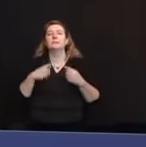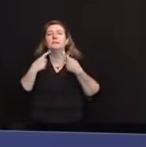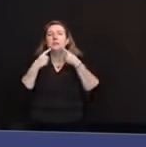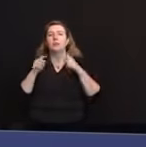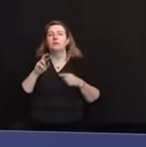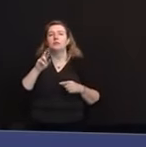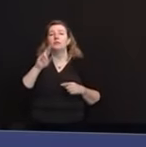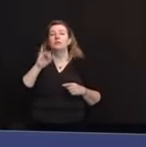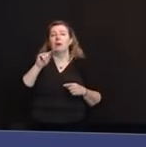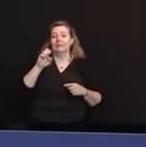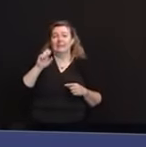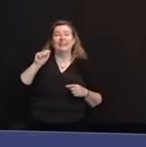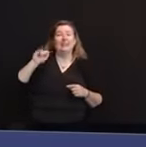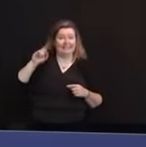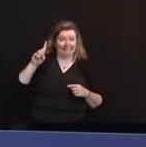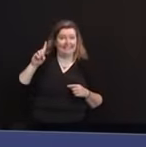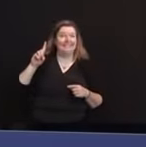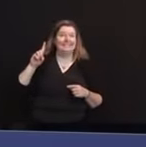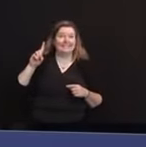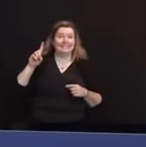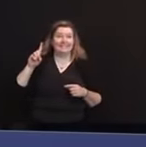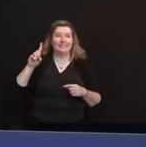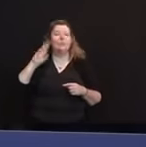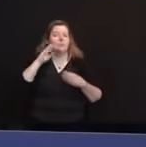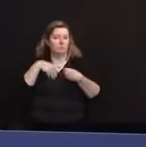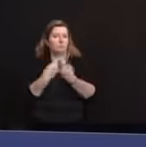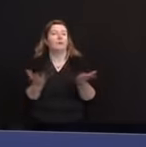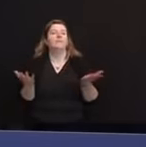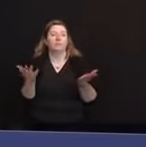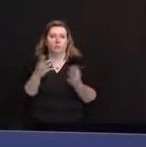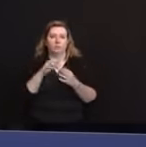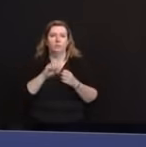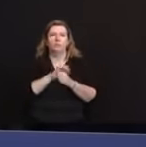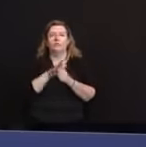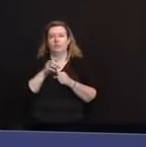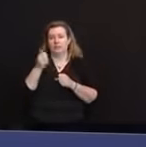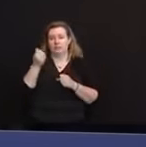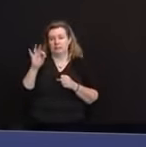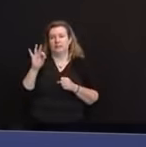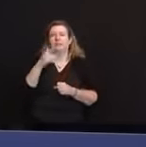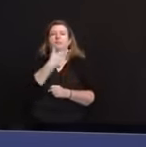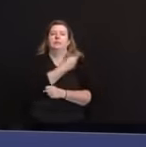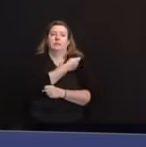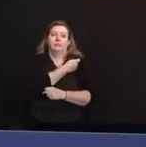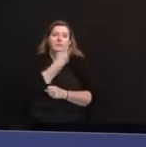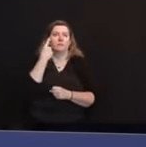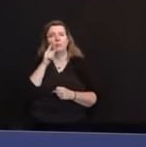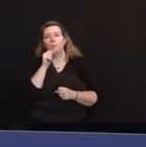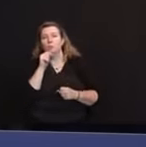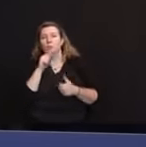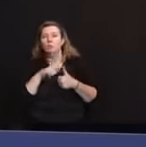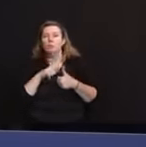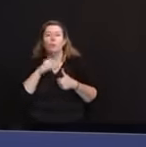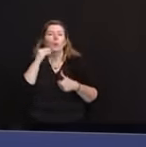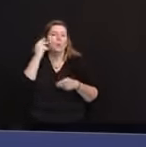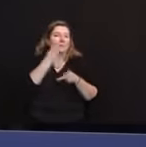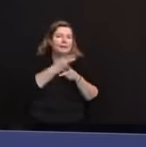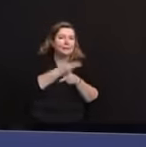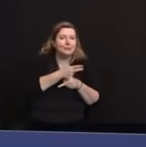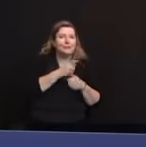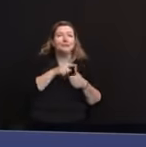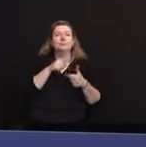provide COVID-19 vaccinations to home care and hospice staff in the community.